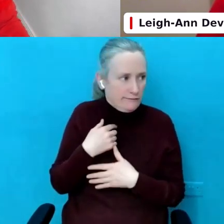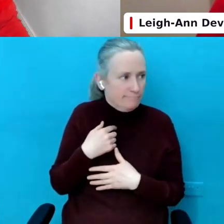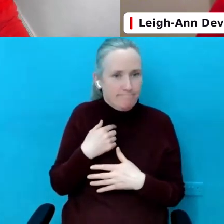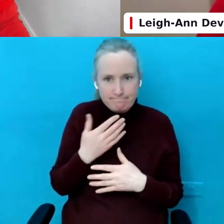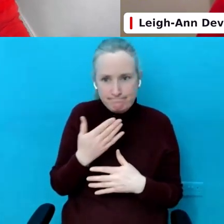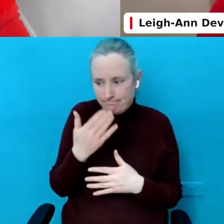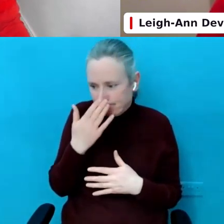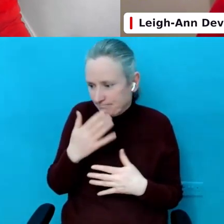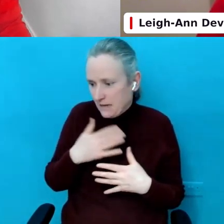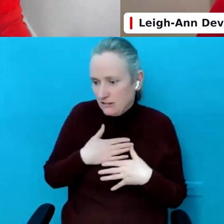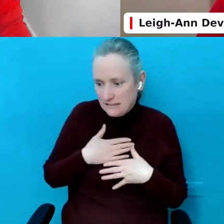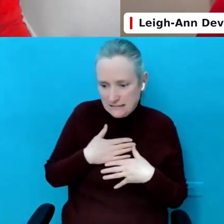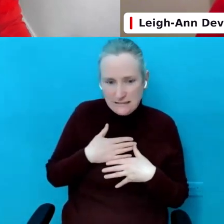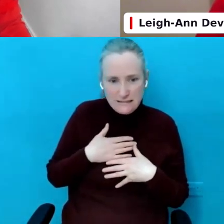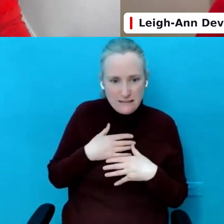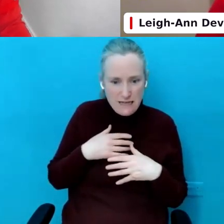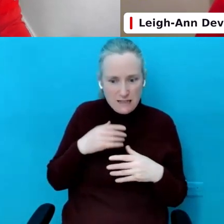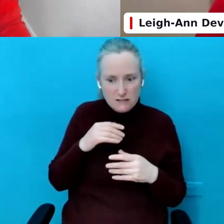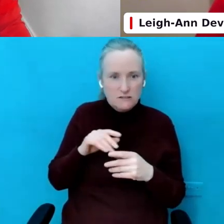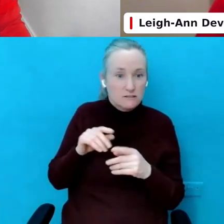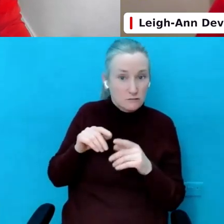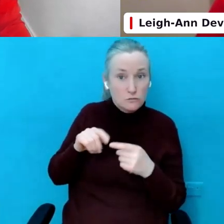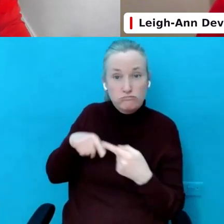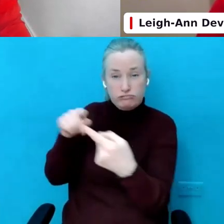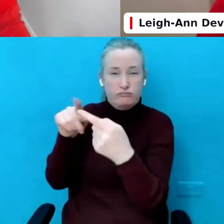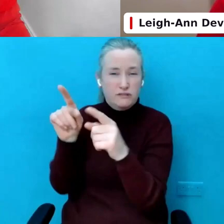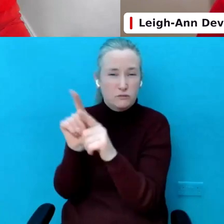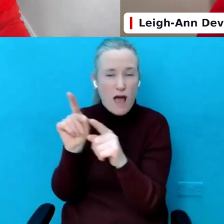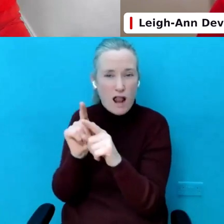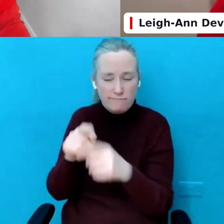and they're rebelling, they're expressing.